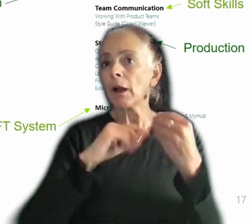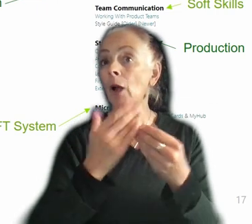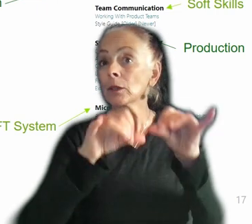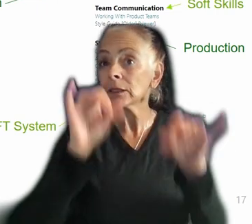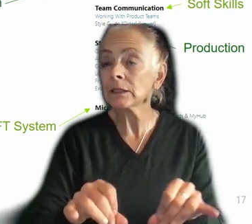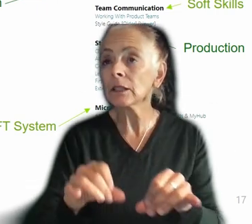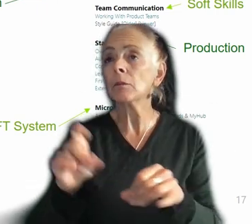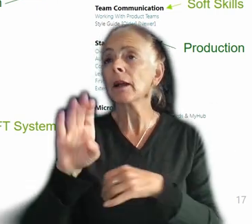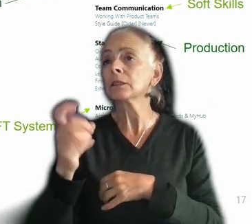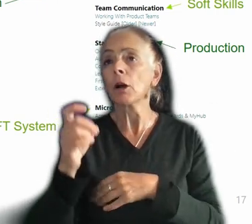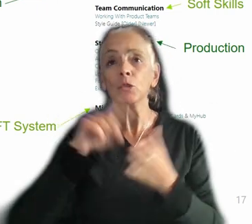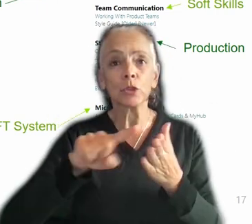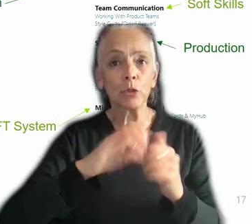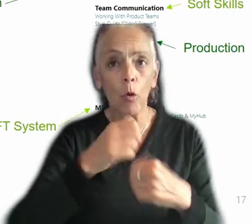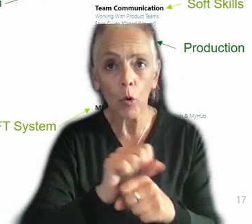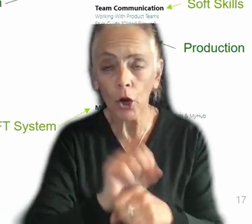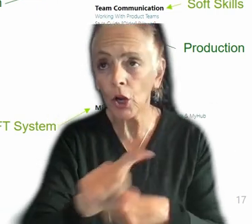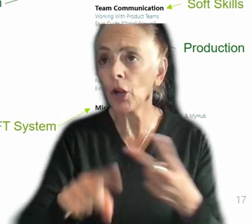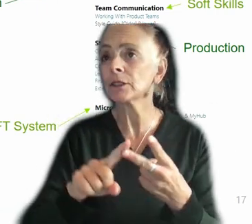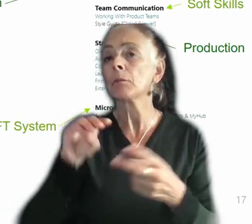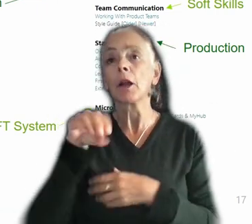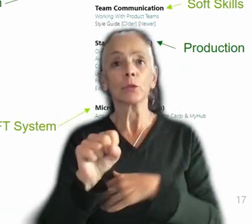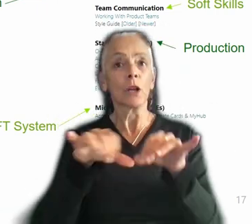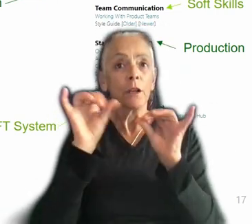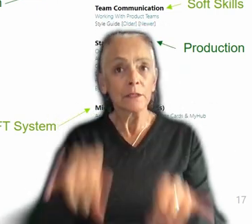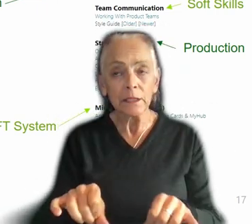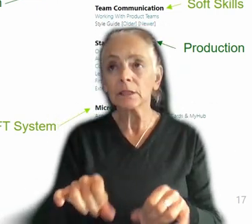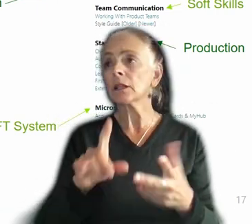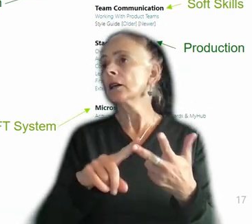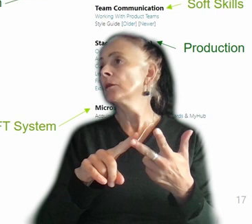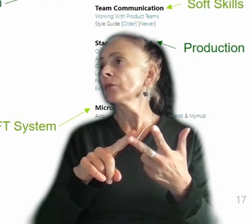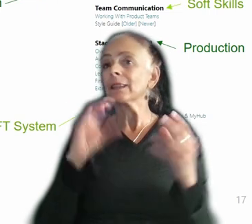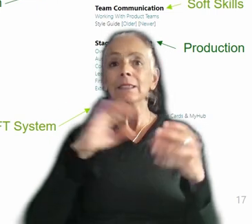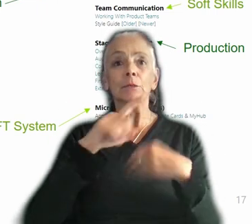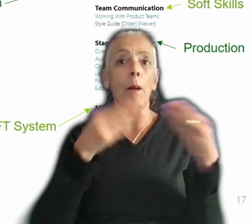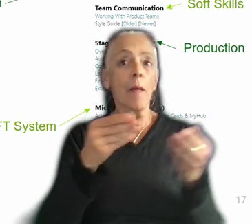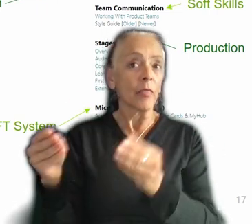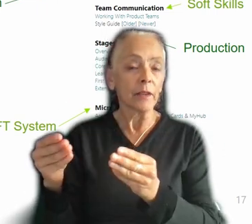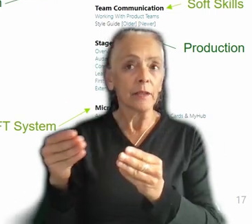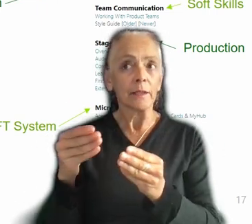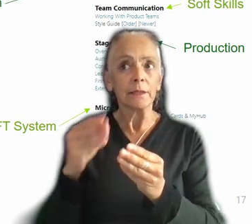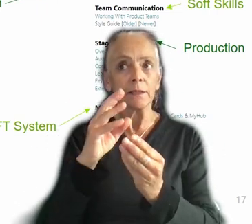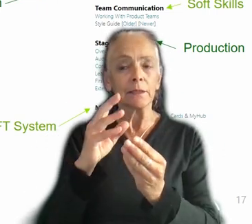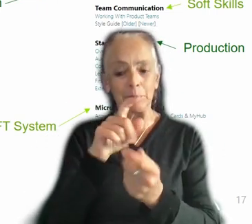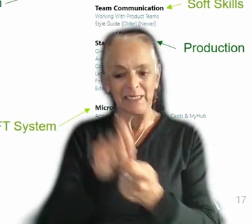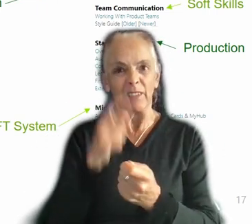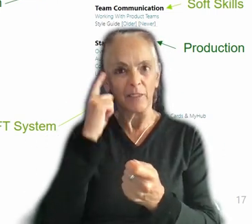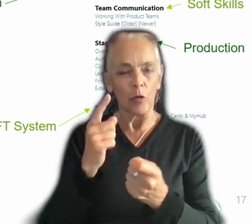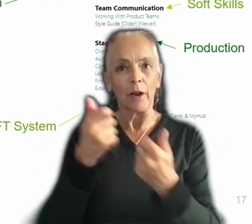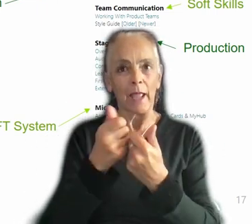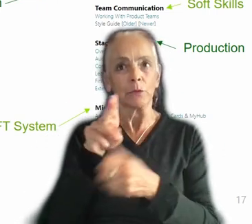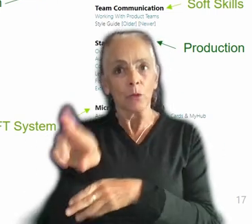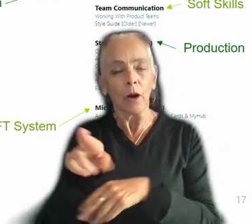research works. We also teach some things about the Microsoft system all up. We also teach them about the methods that are specific to games user research. We teach a